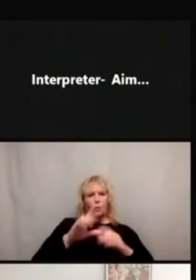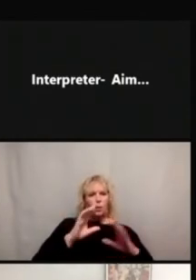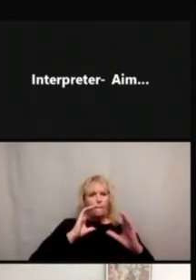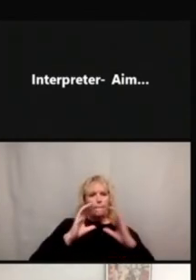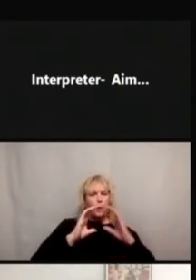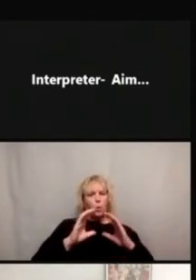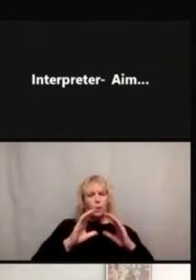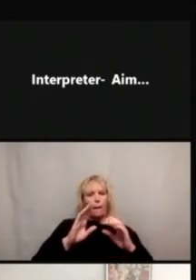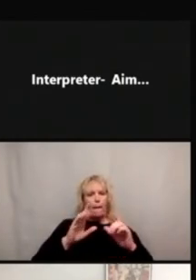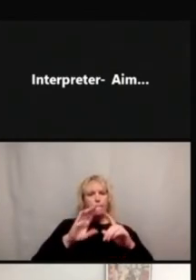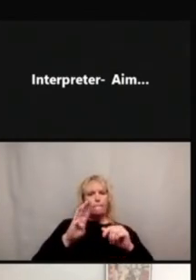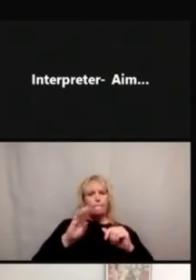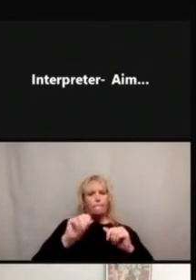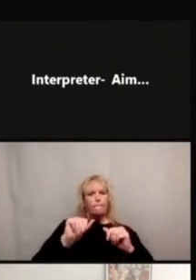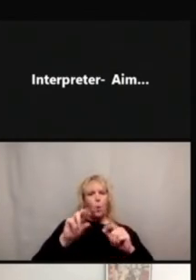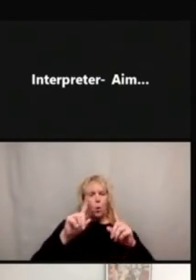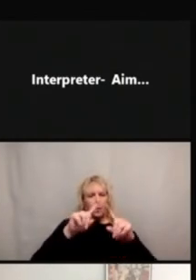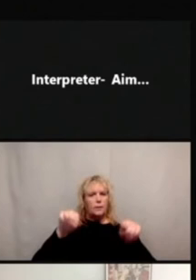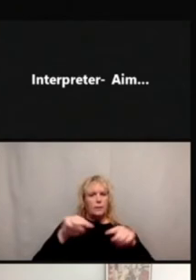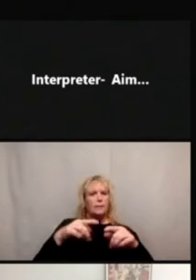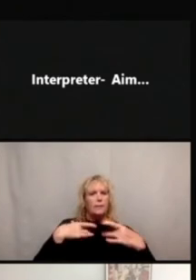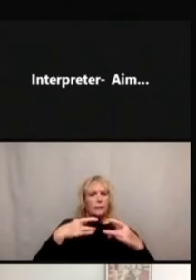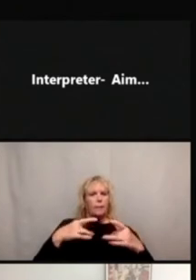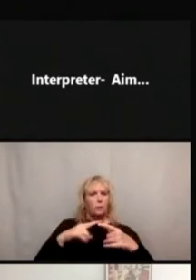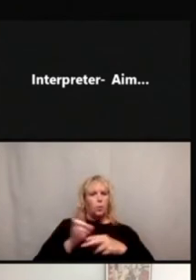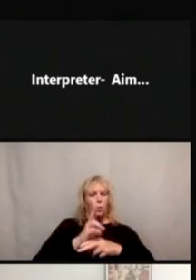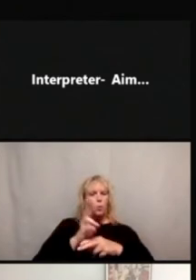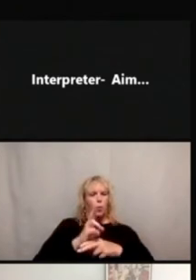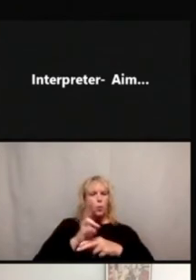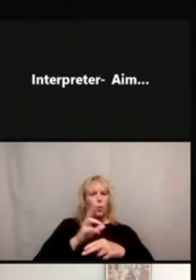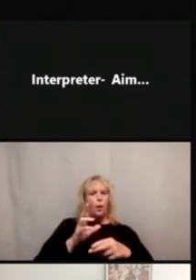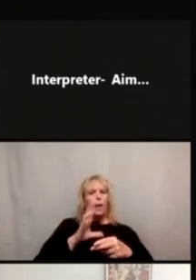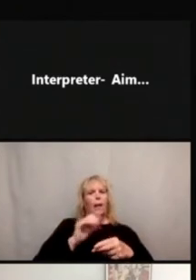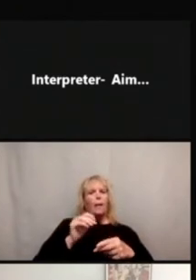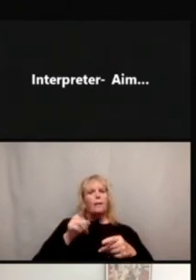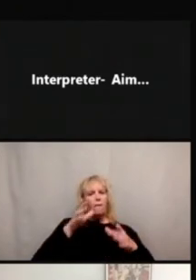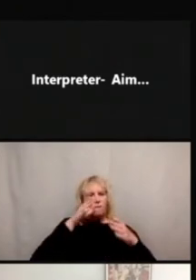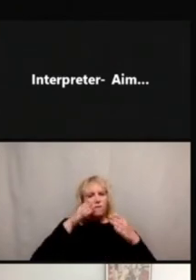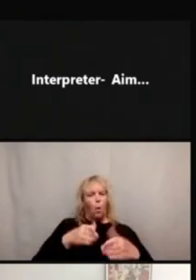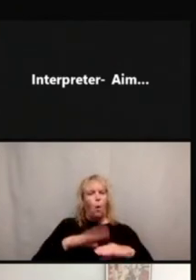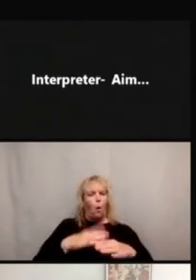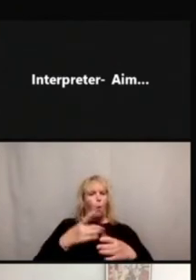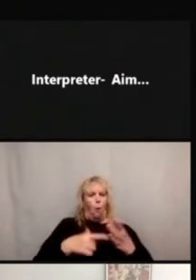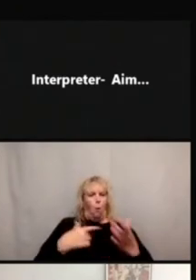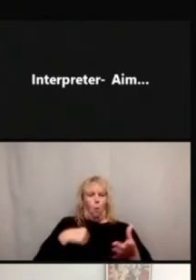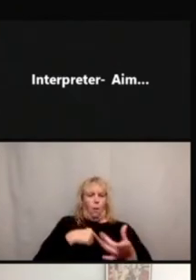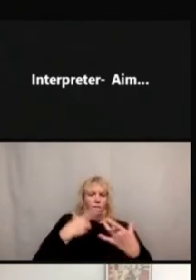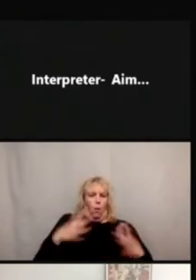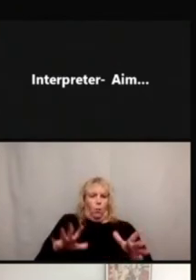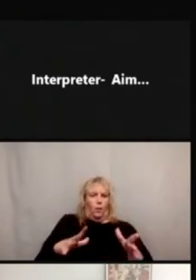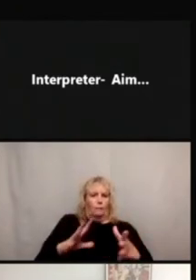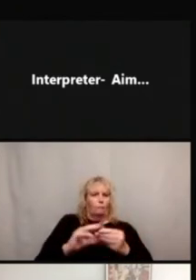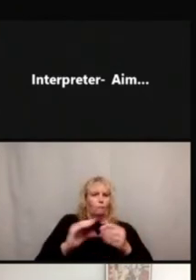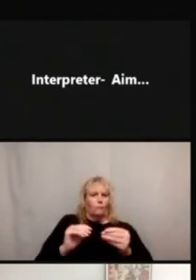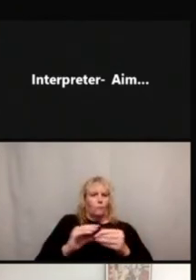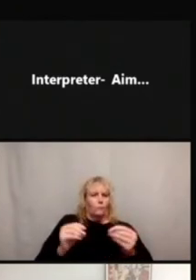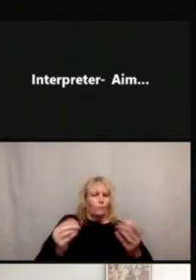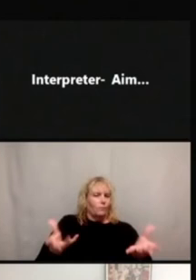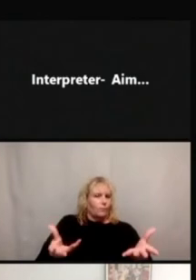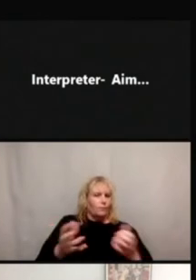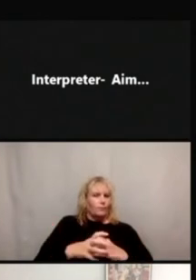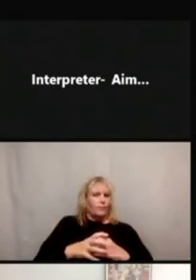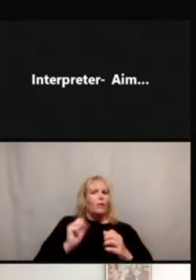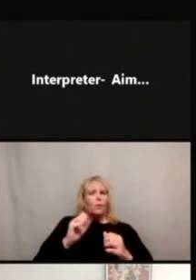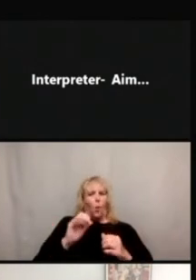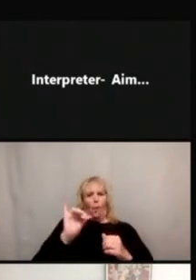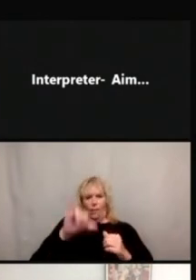uses, and I think all of them pretty much focus on what we've already reiterated. So this way of